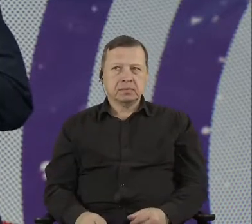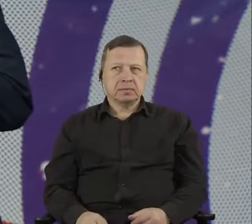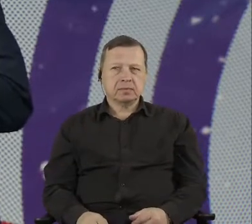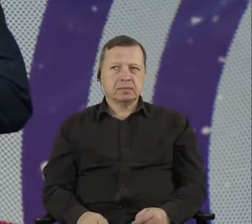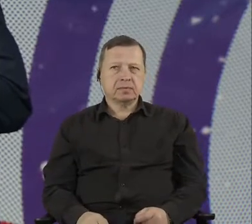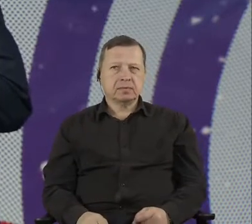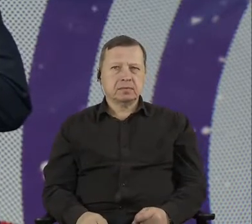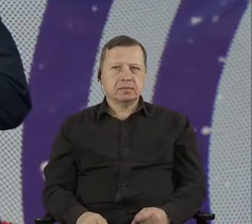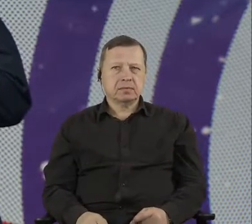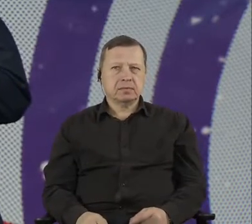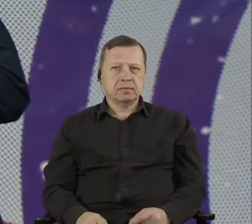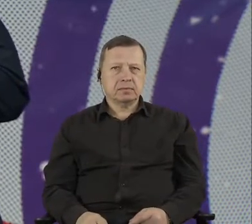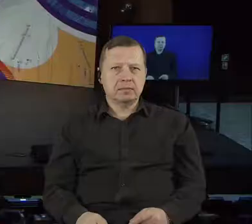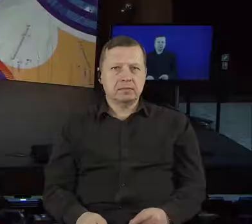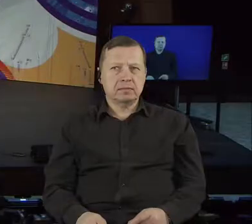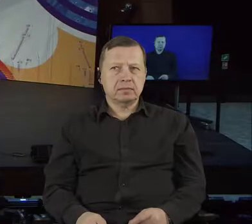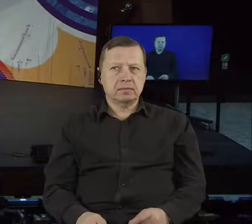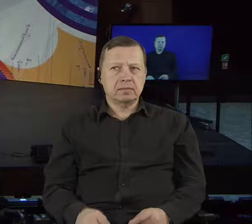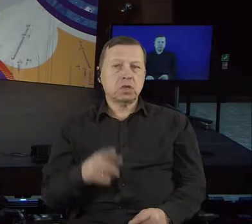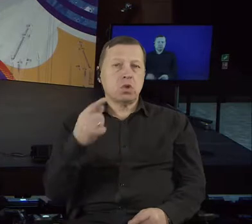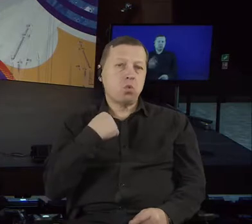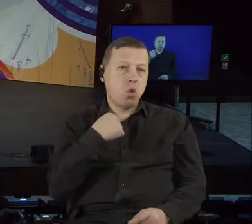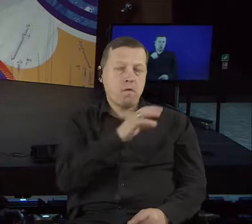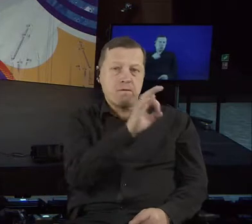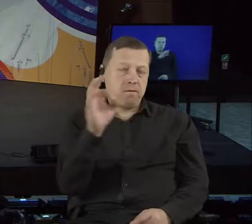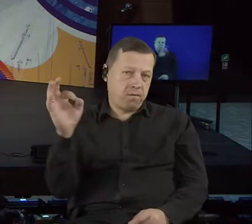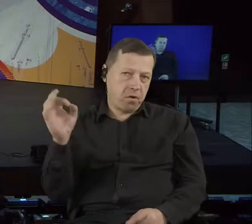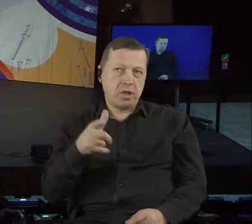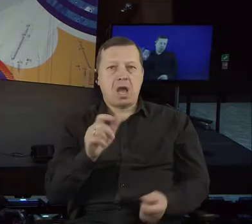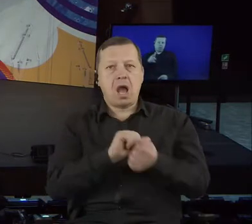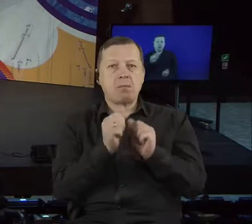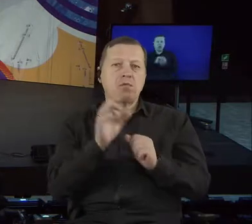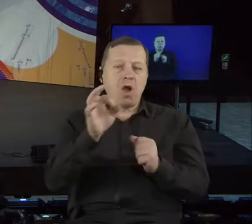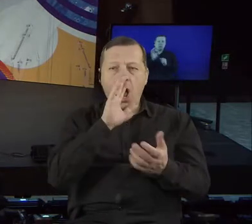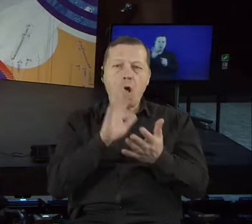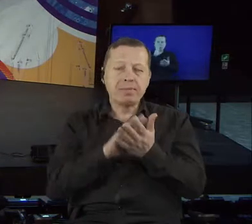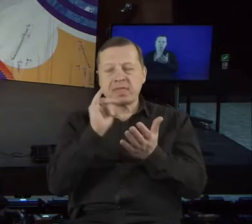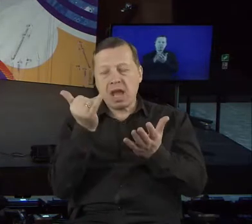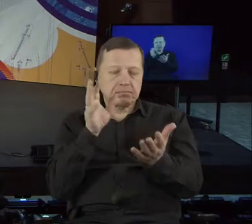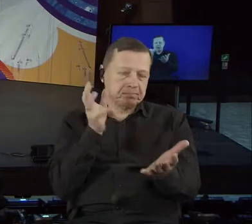giving your opinions, as we want to make this panel discussion as interactive as possible.